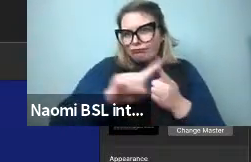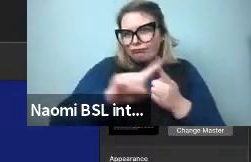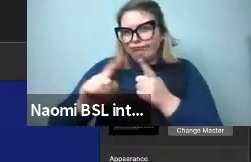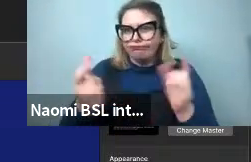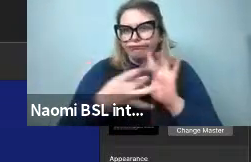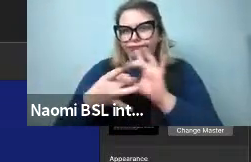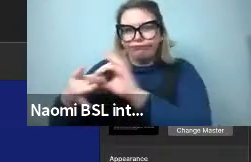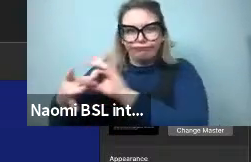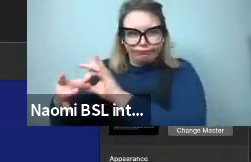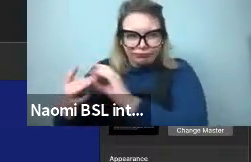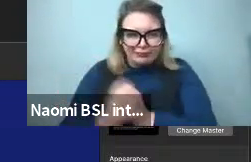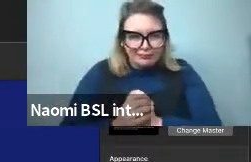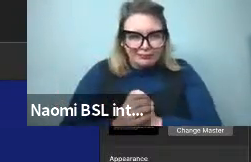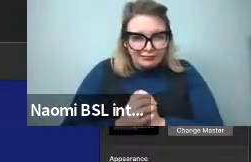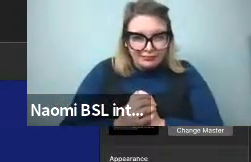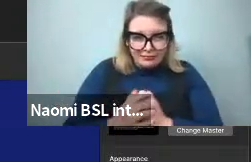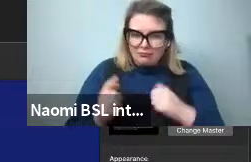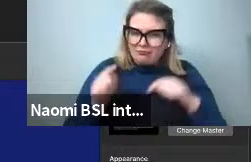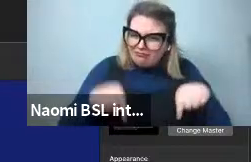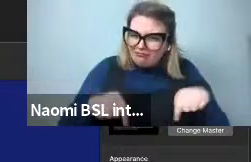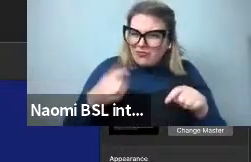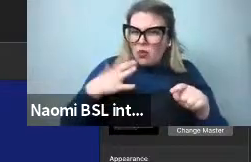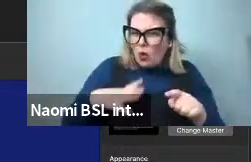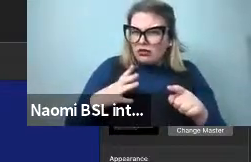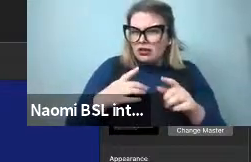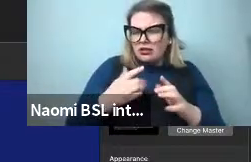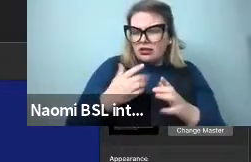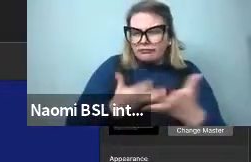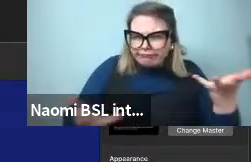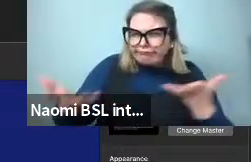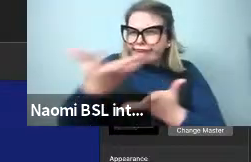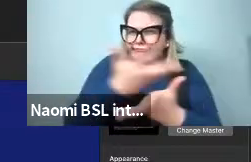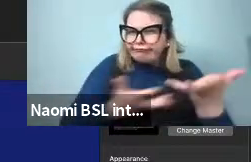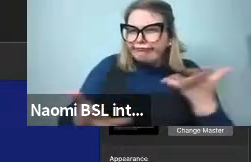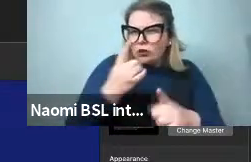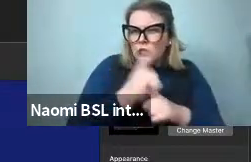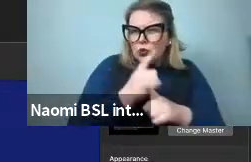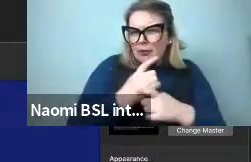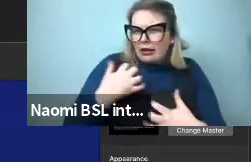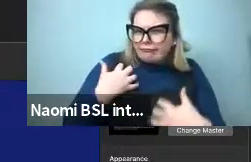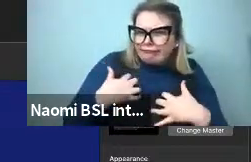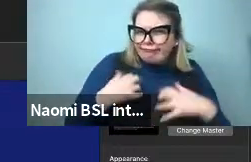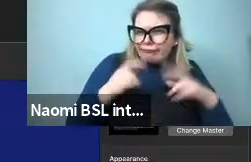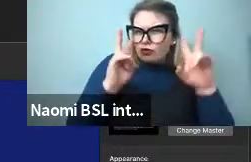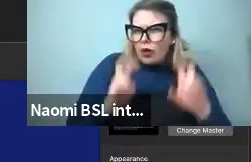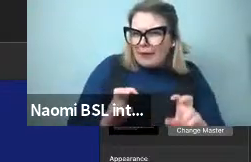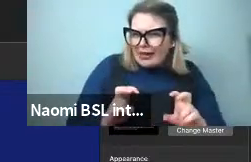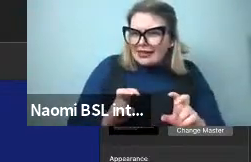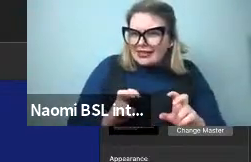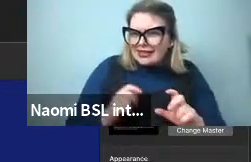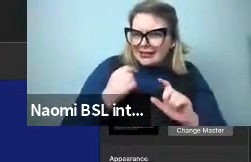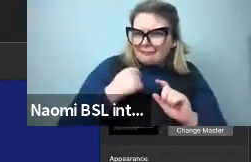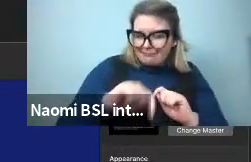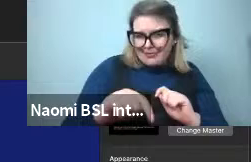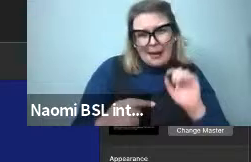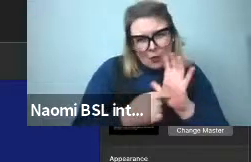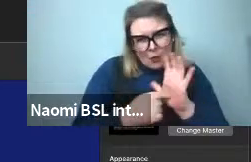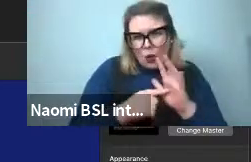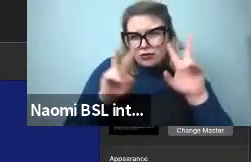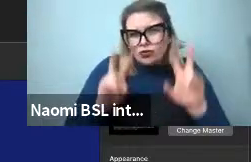And really, hopefully, we're trying to get some extended discussion here going on what I think, at least, is really a fundamental topic for our field.